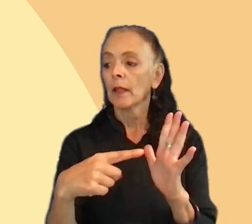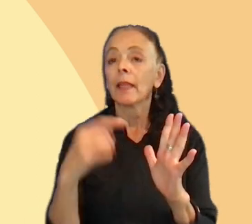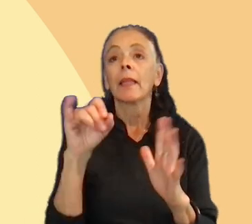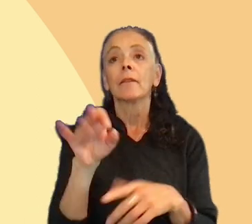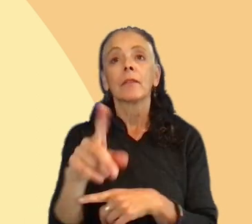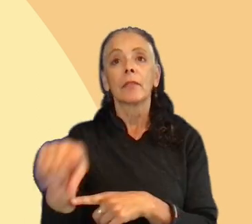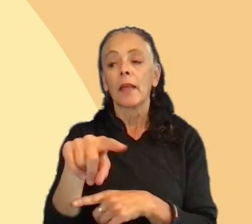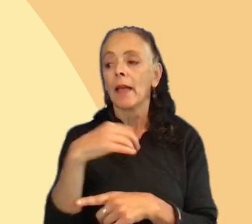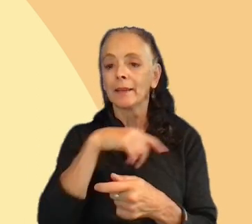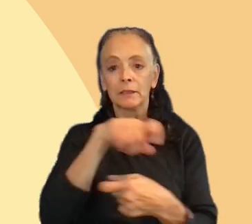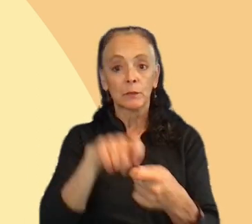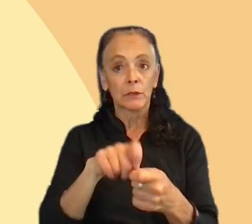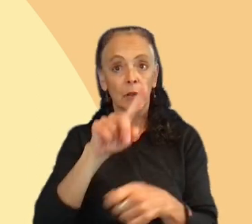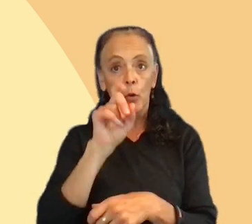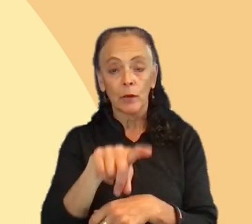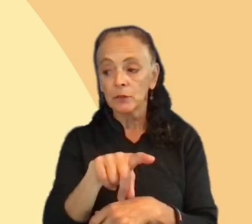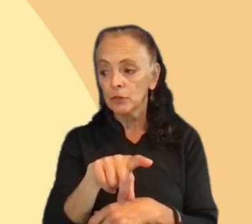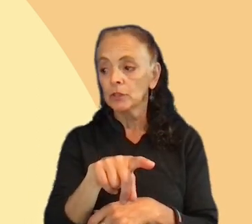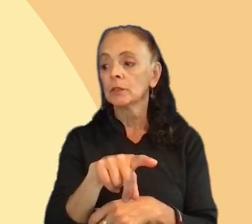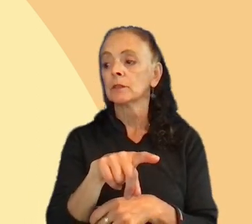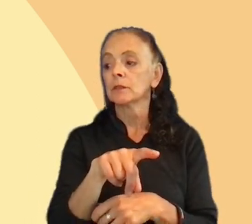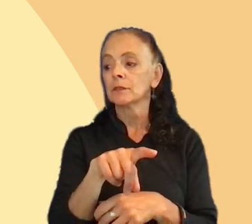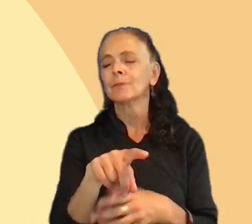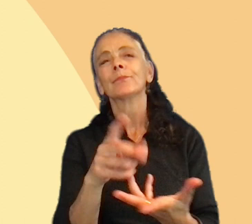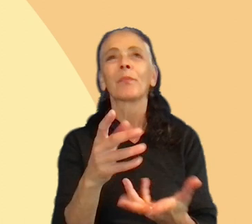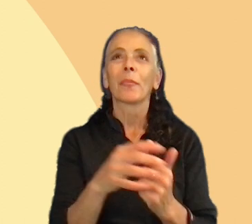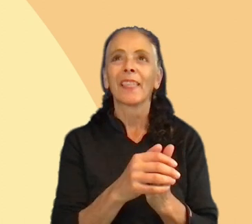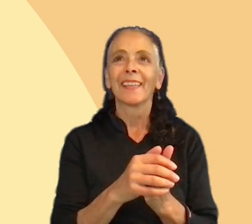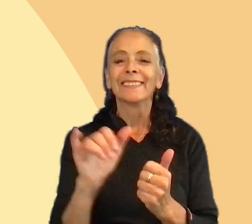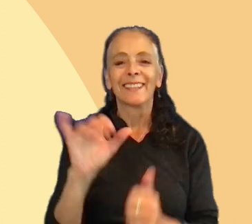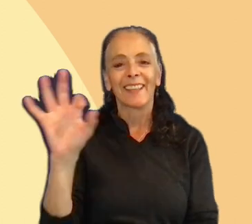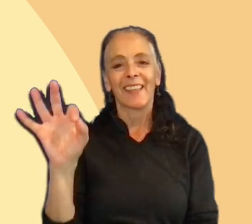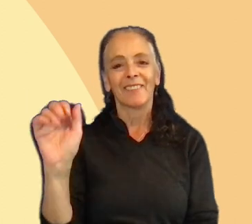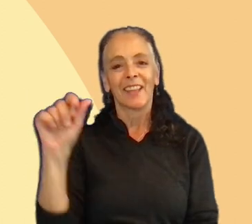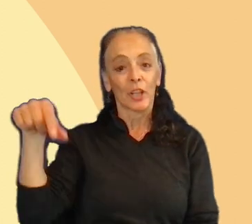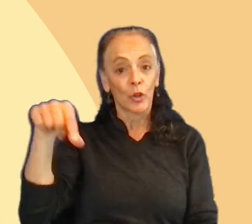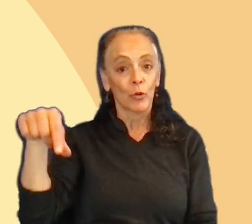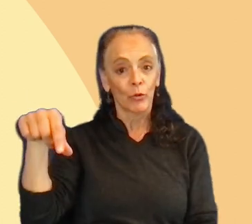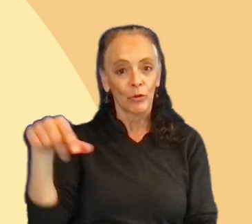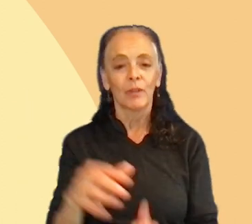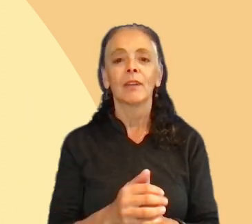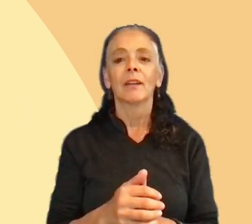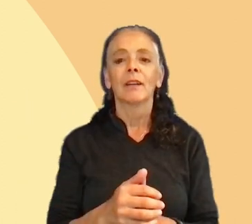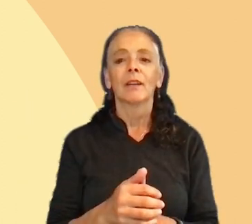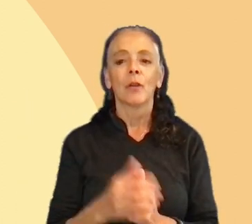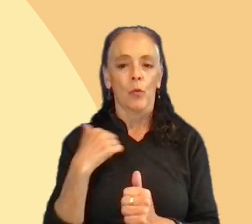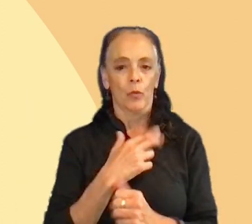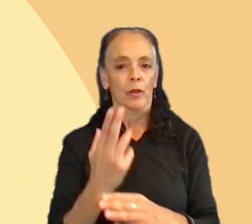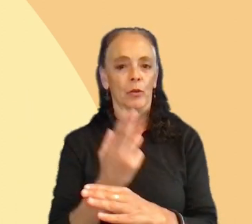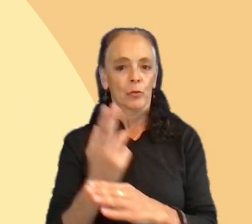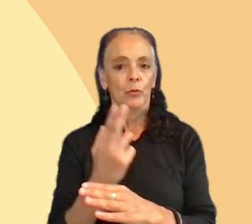had a specific question, it's kind of an FAQ. So, we would use that